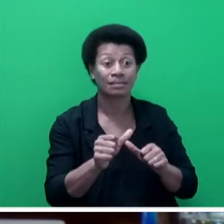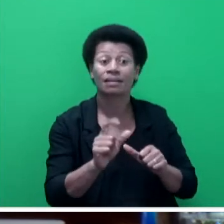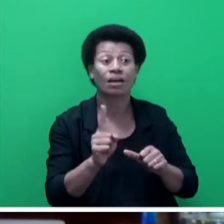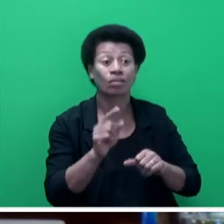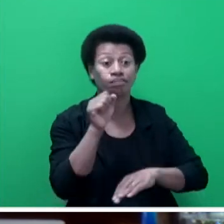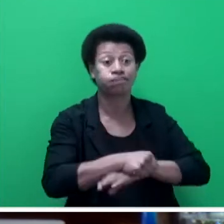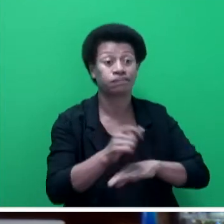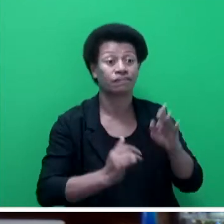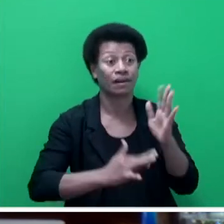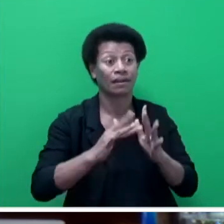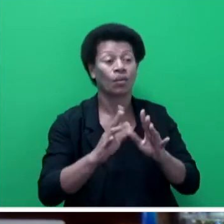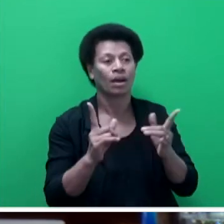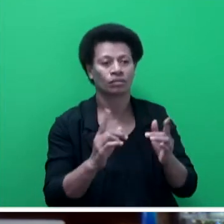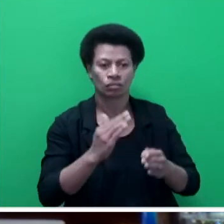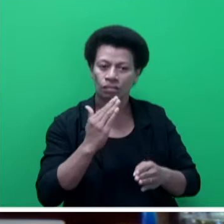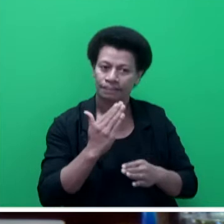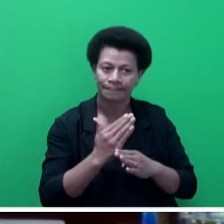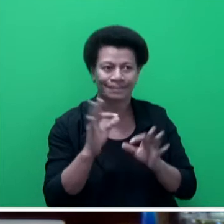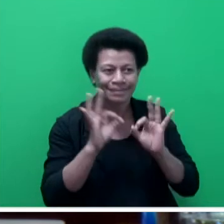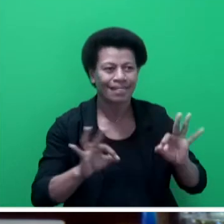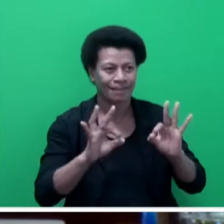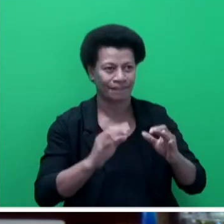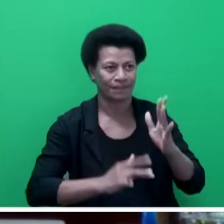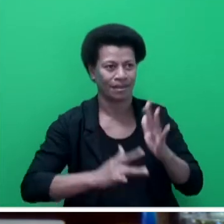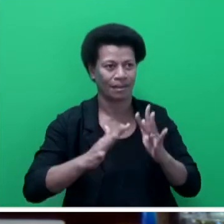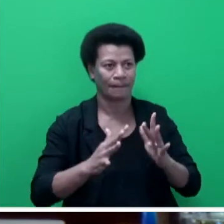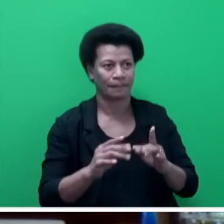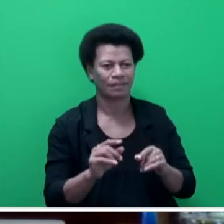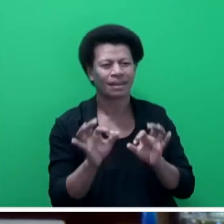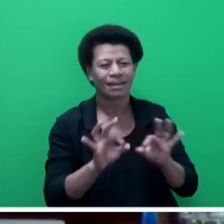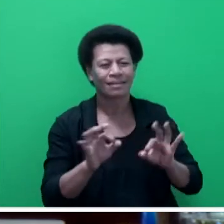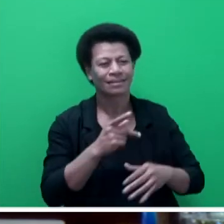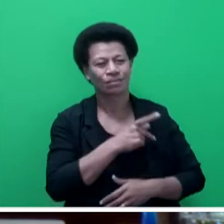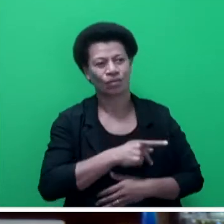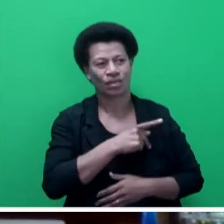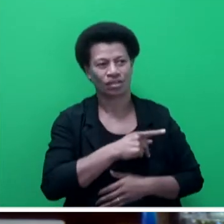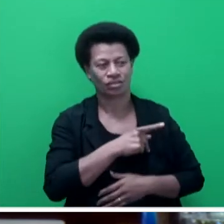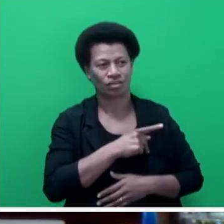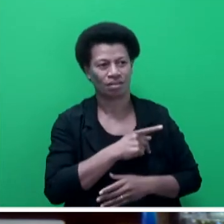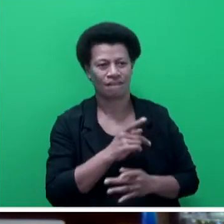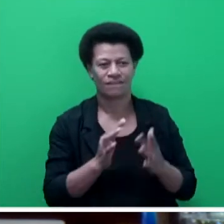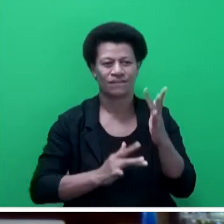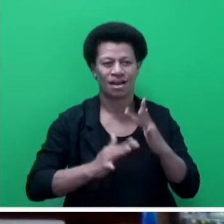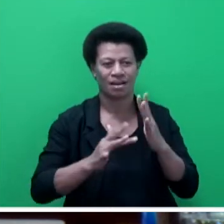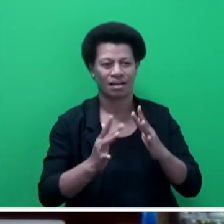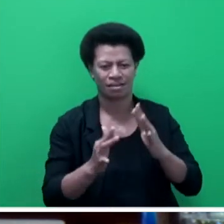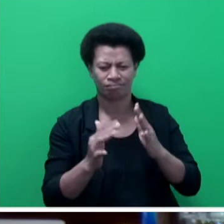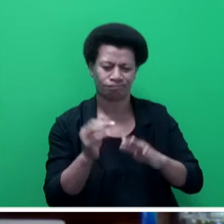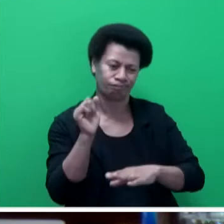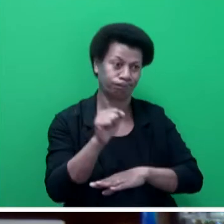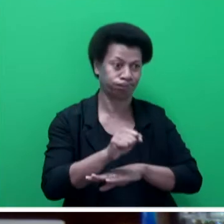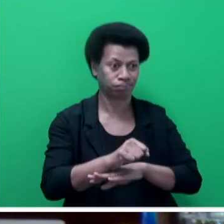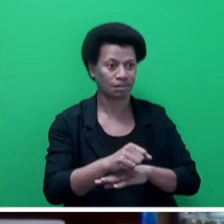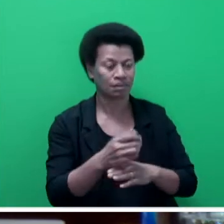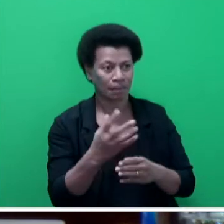that is the job of all citizens, not just our professional firefighters. The people of Yakko have shown that they